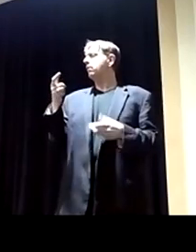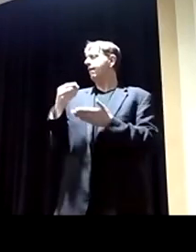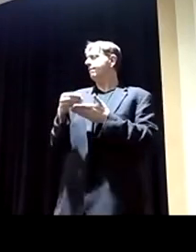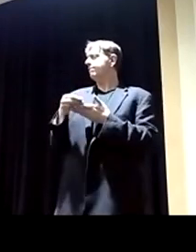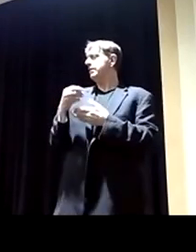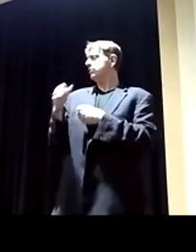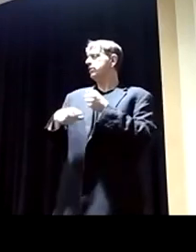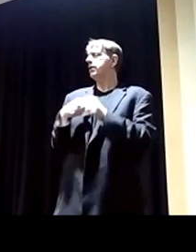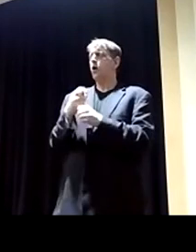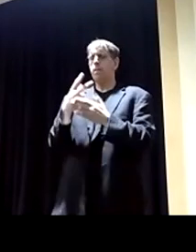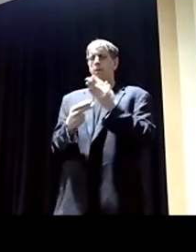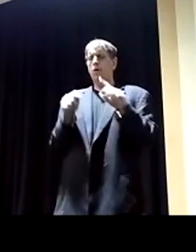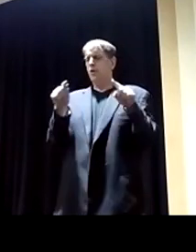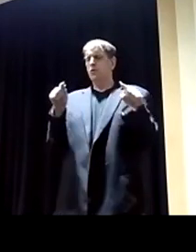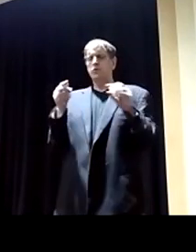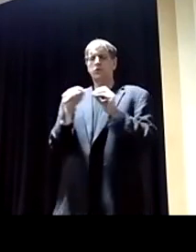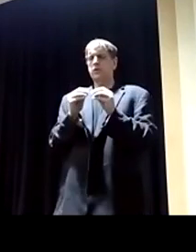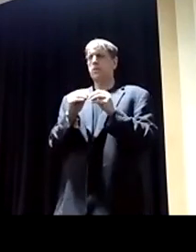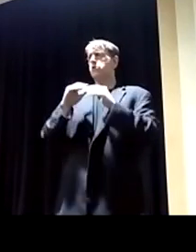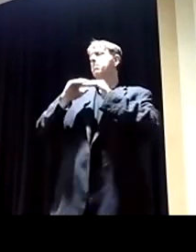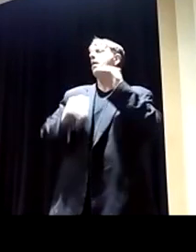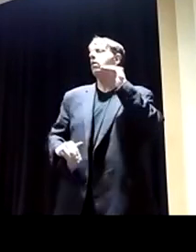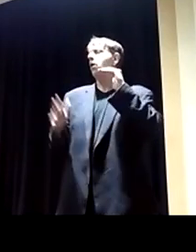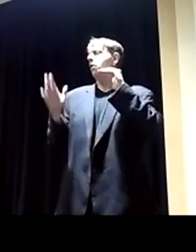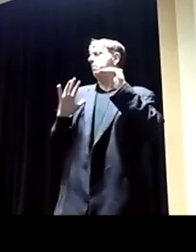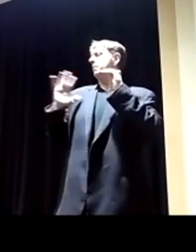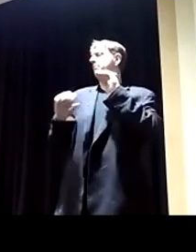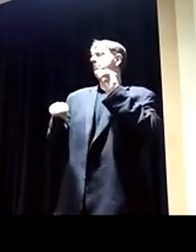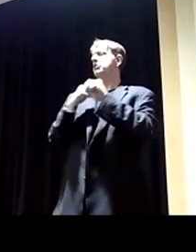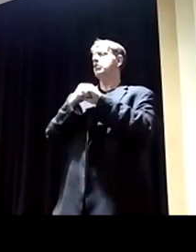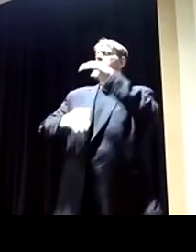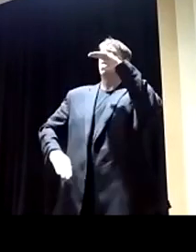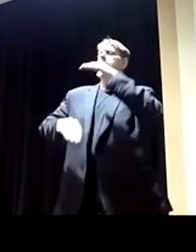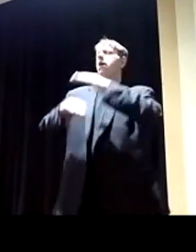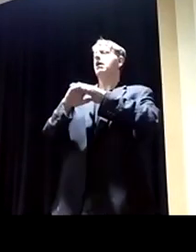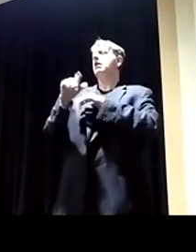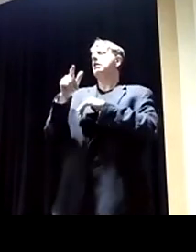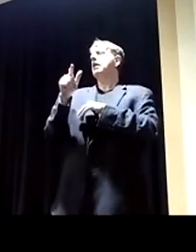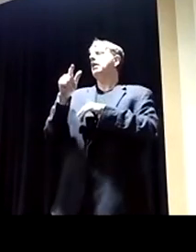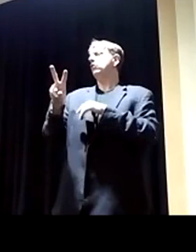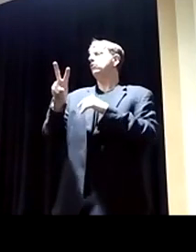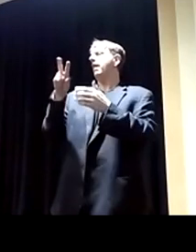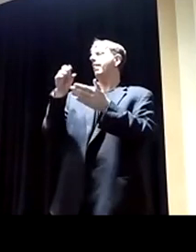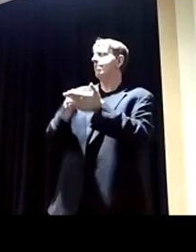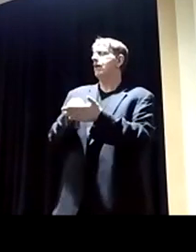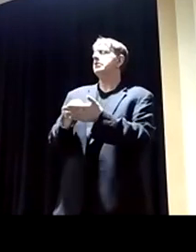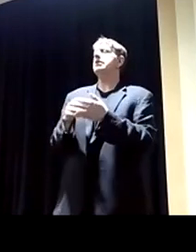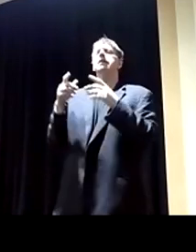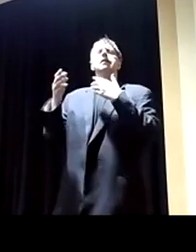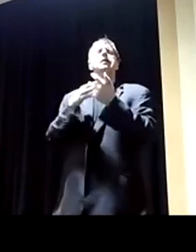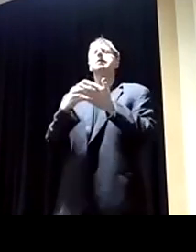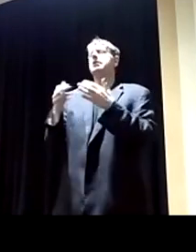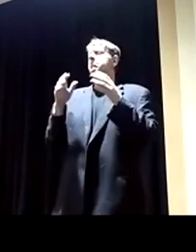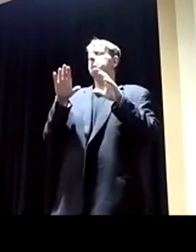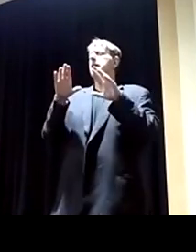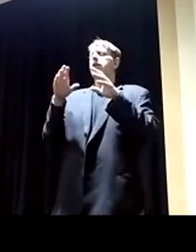Both of these numbers are well below the previous years, which were capped at 95,000, despite the many global conflicts that